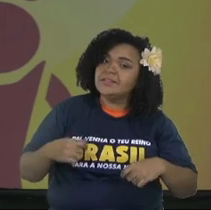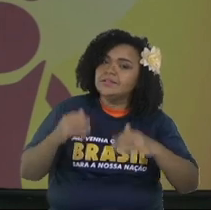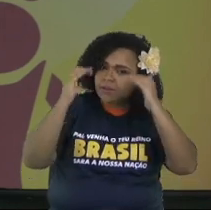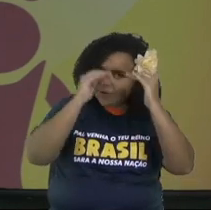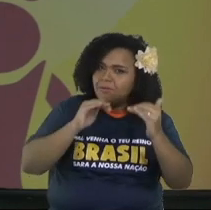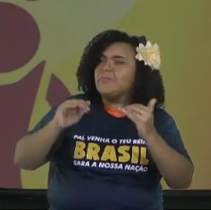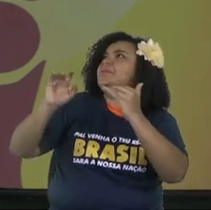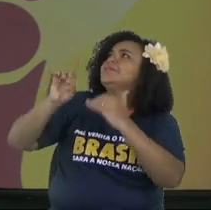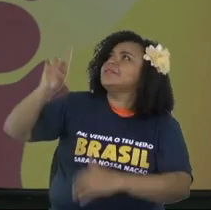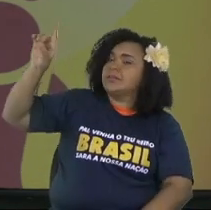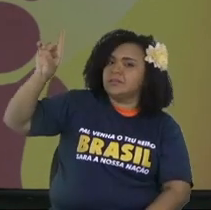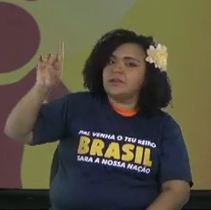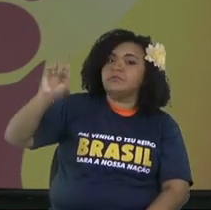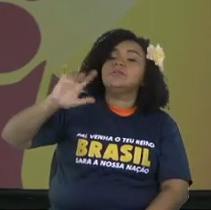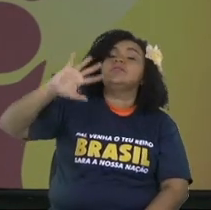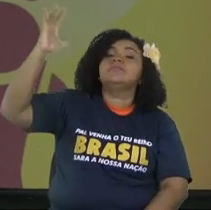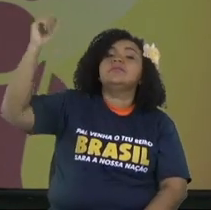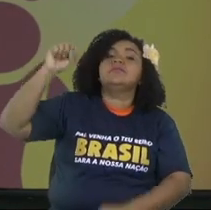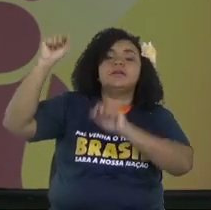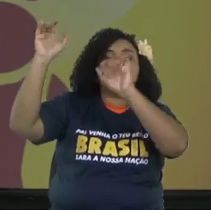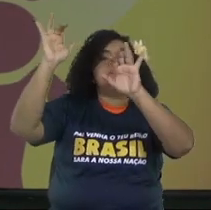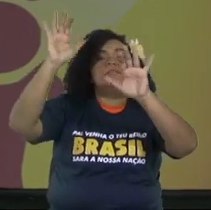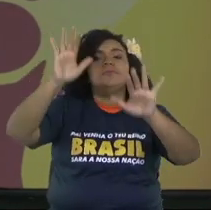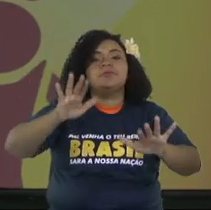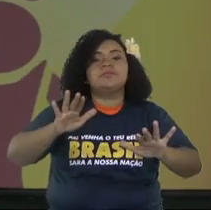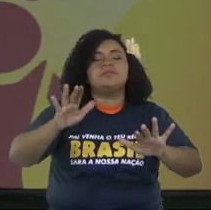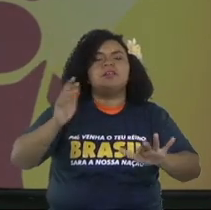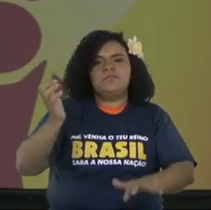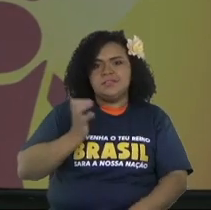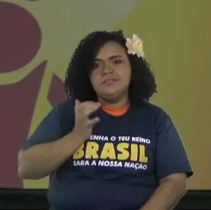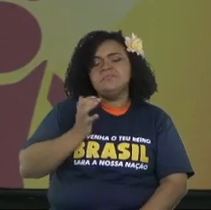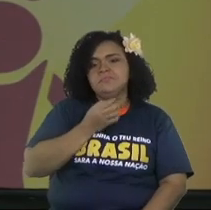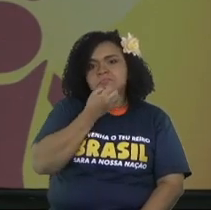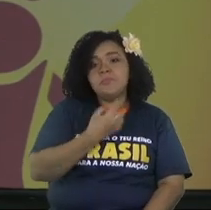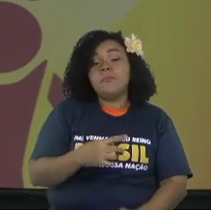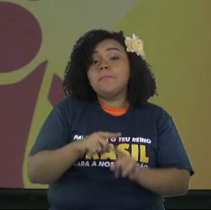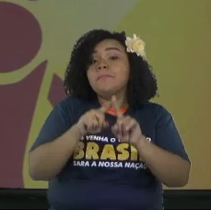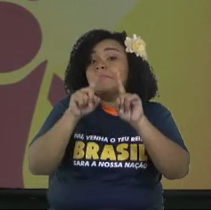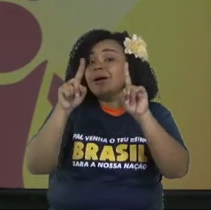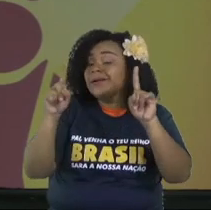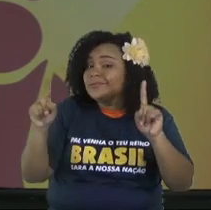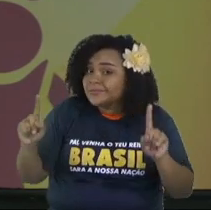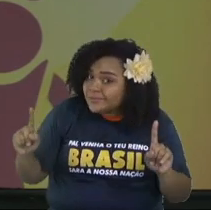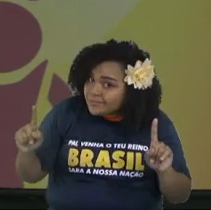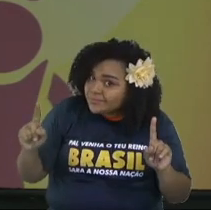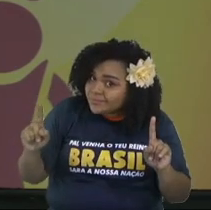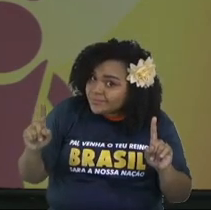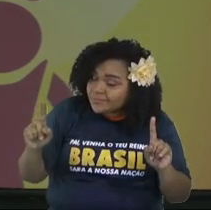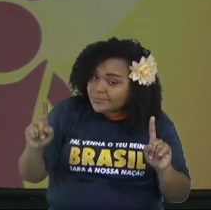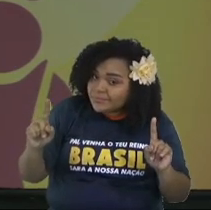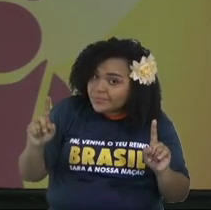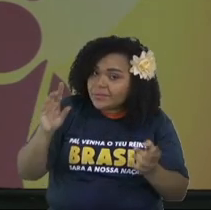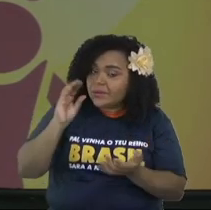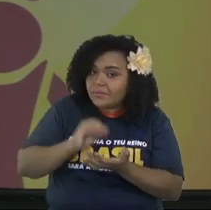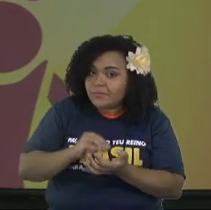Brazil has the ability to be the the